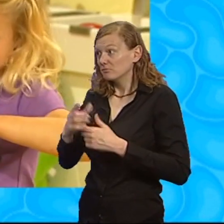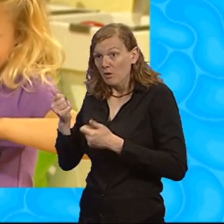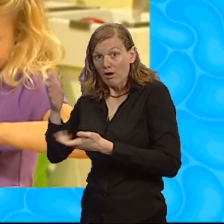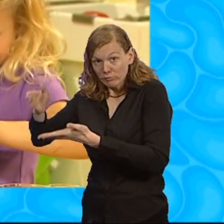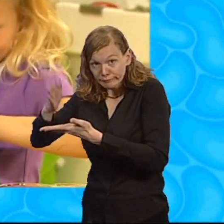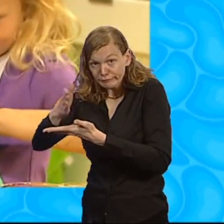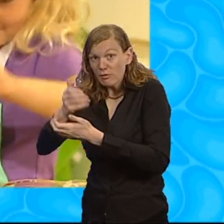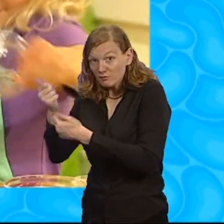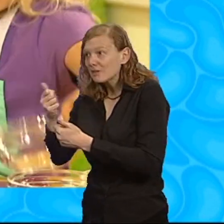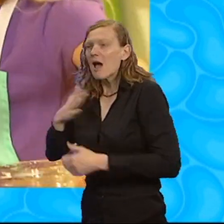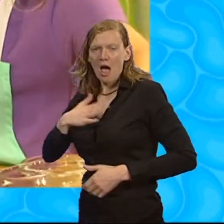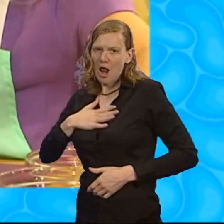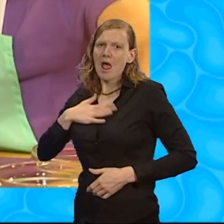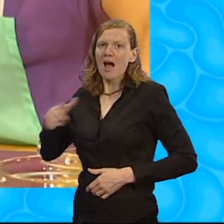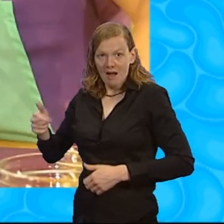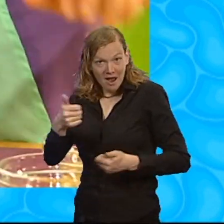like spring onions? They're delicious, aren't they?